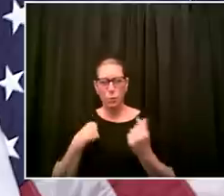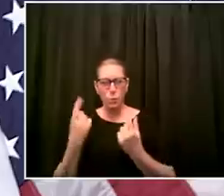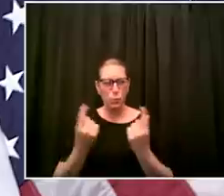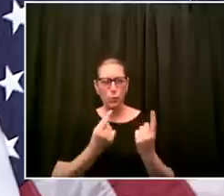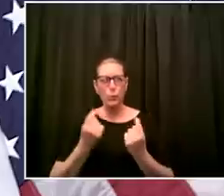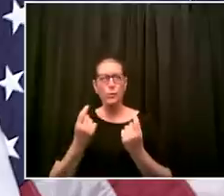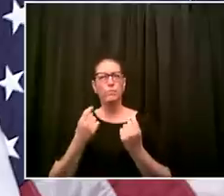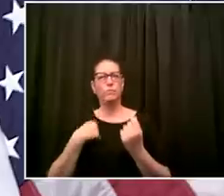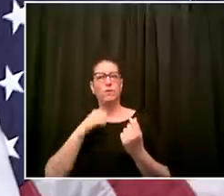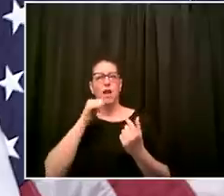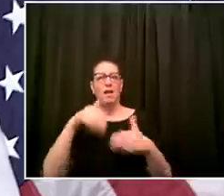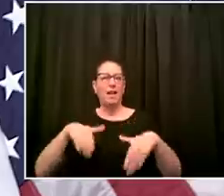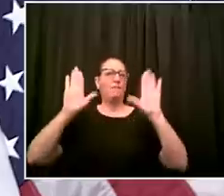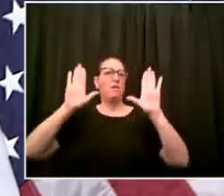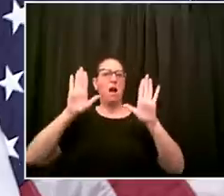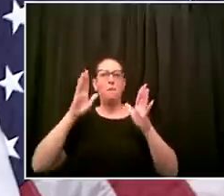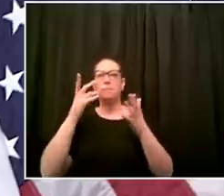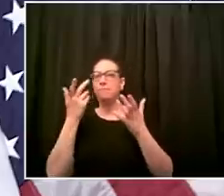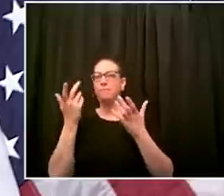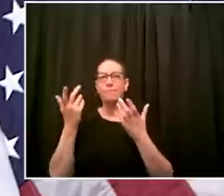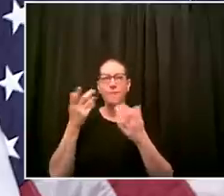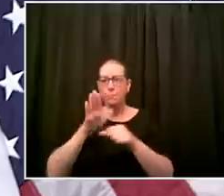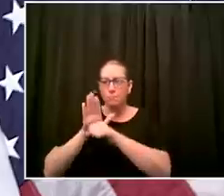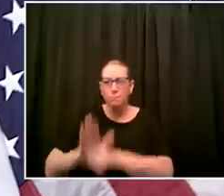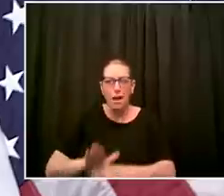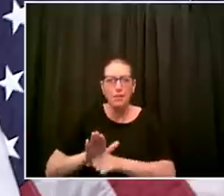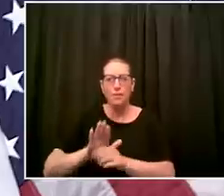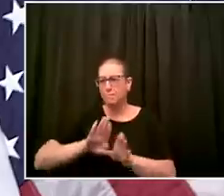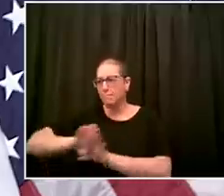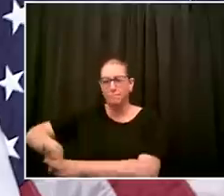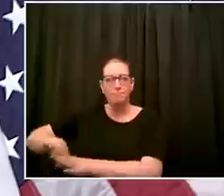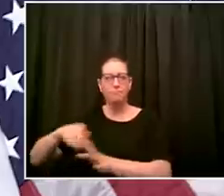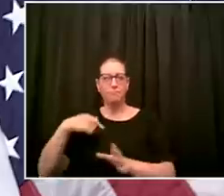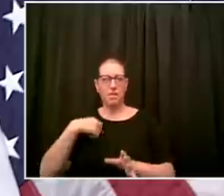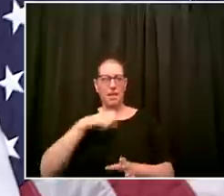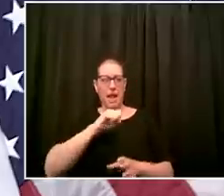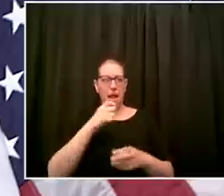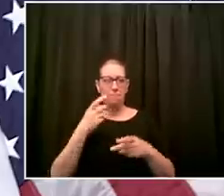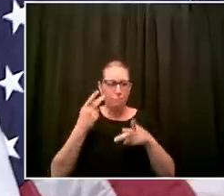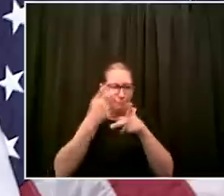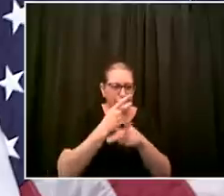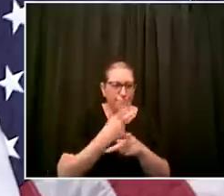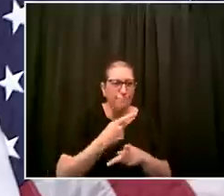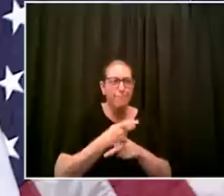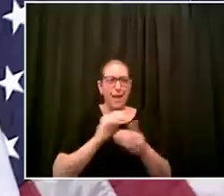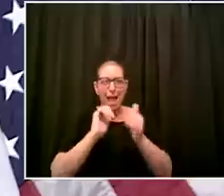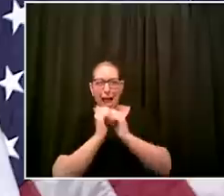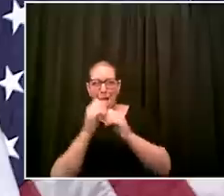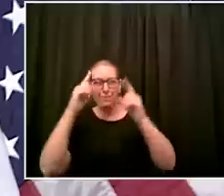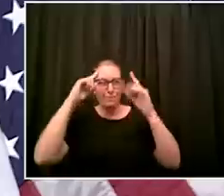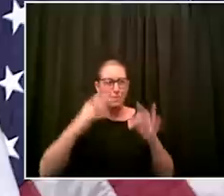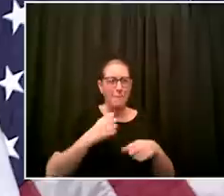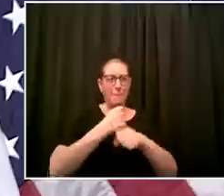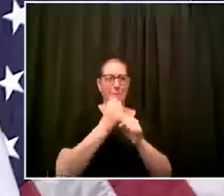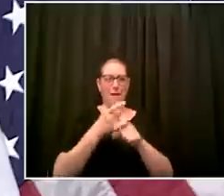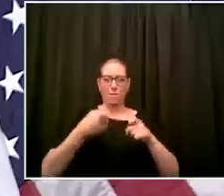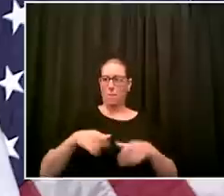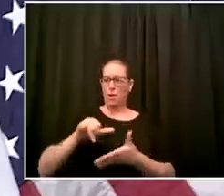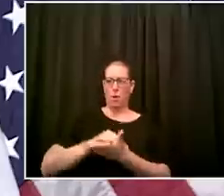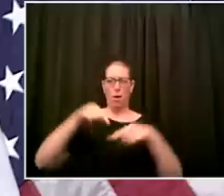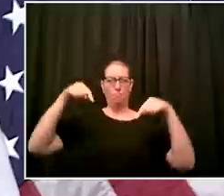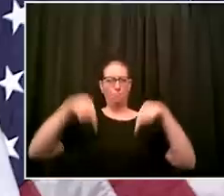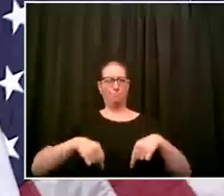there's nothing we know how to do what are we going to do we don't know how to make that instead new yorkers did the exact opposite new york companies stepped up